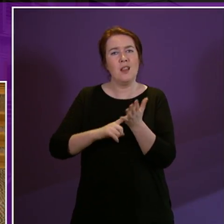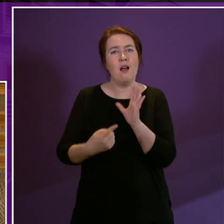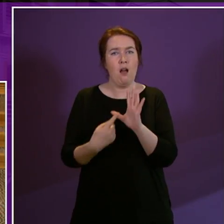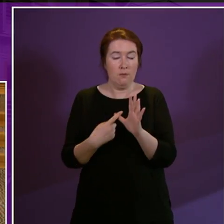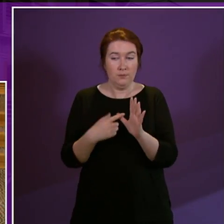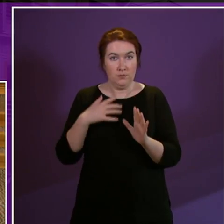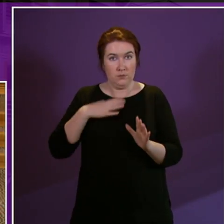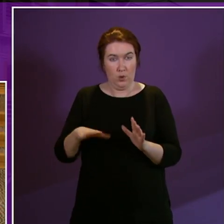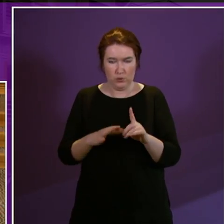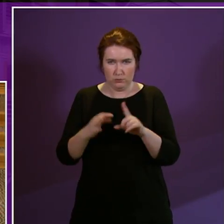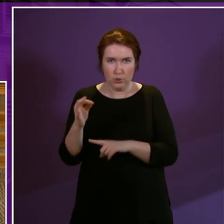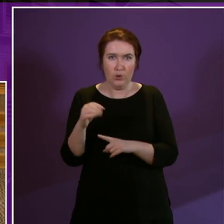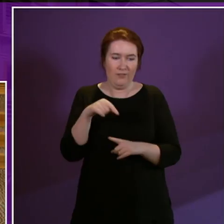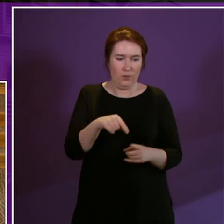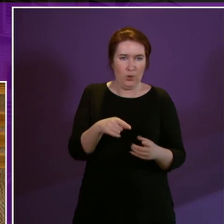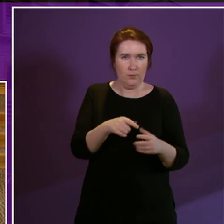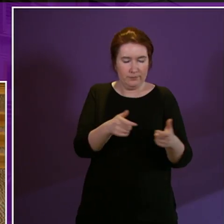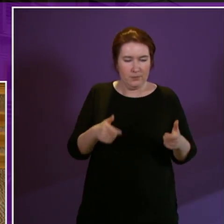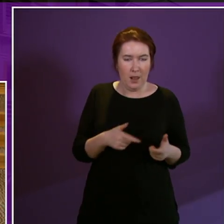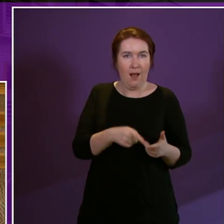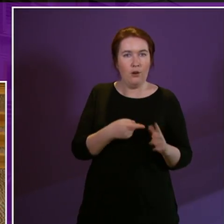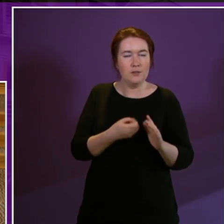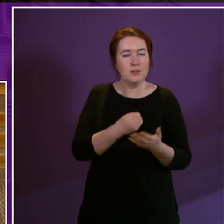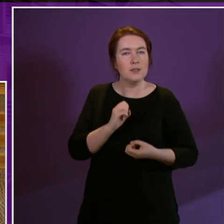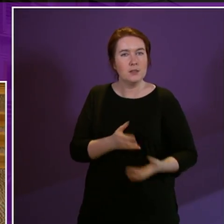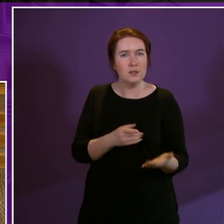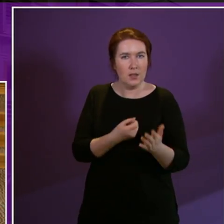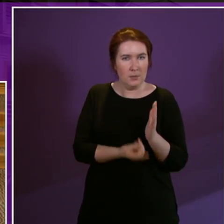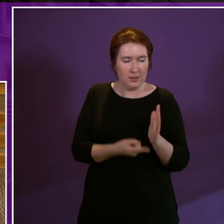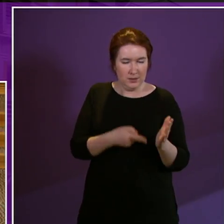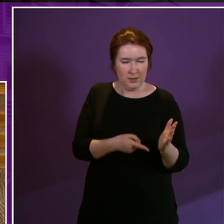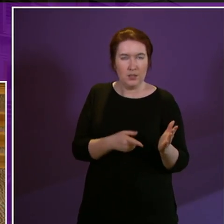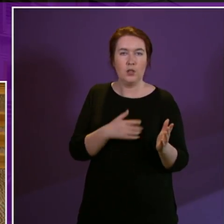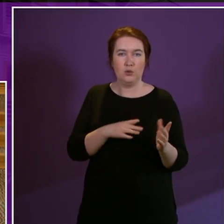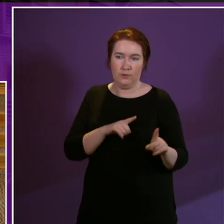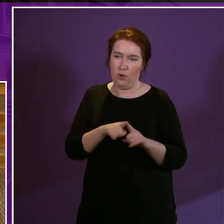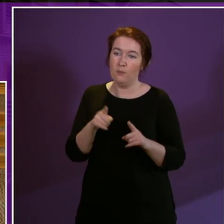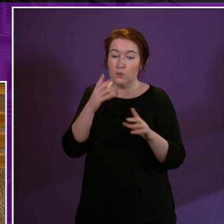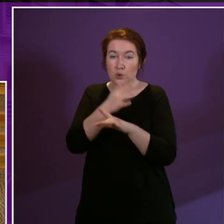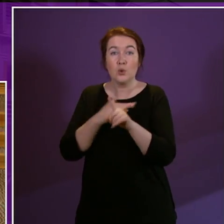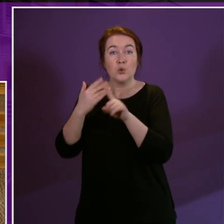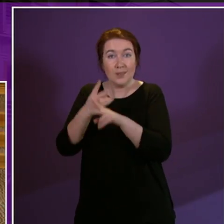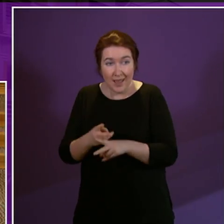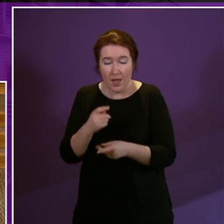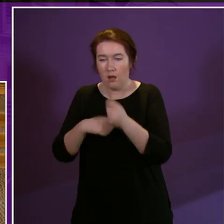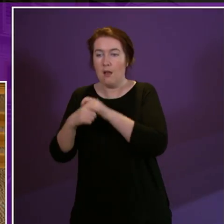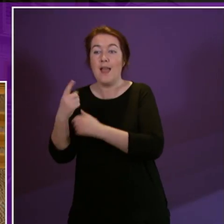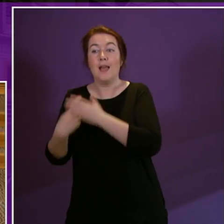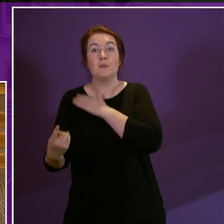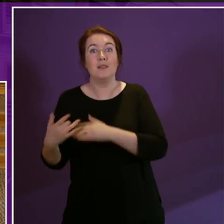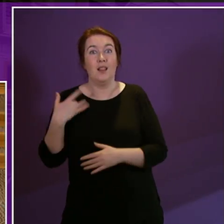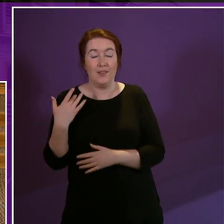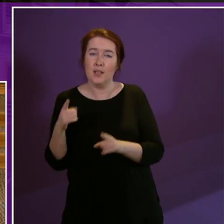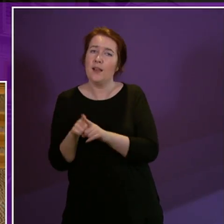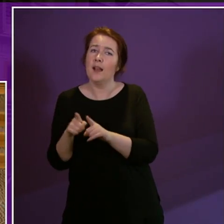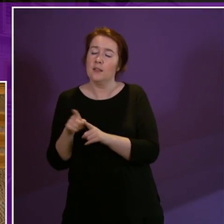outlined in the disability plan in terms of the focus of social care towards independent living and the steps that the